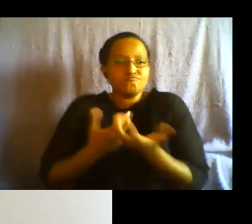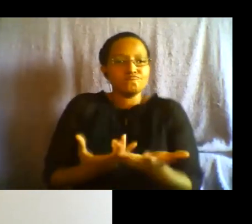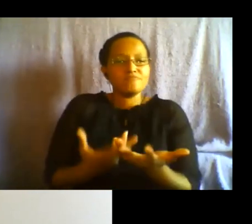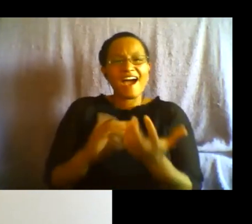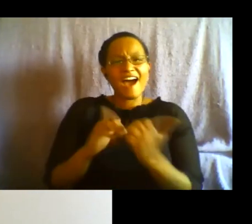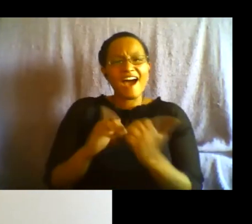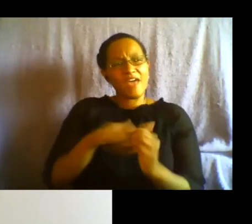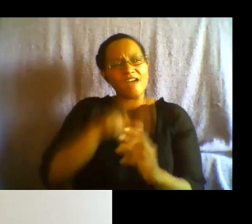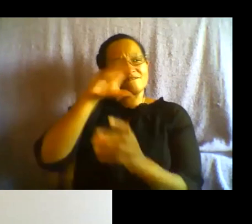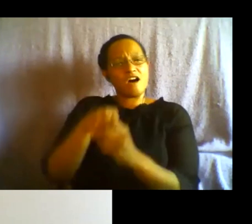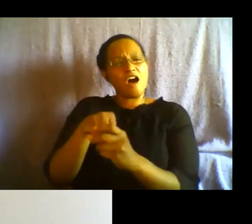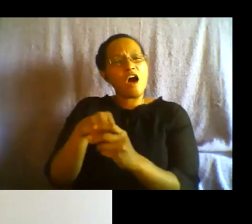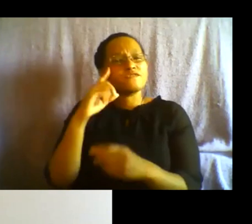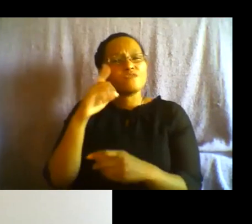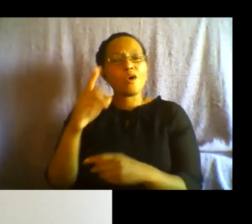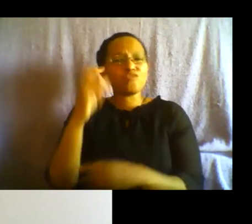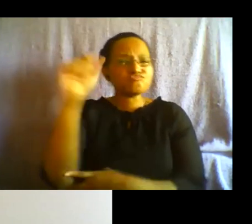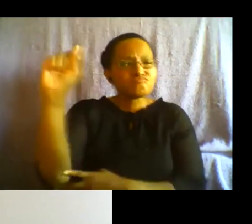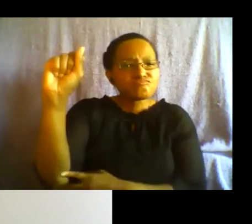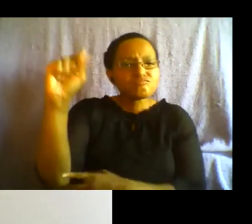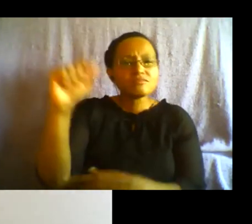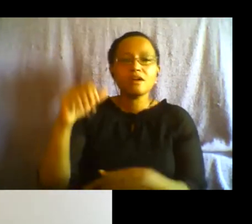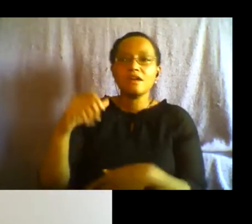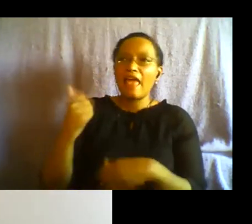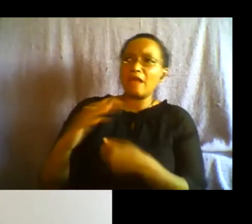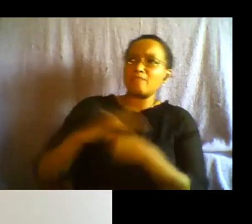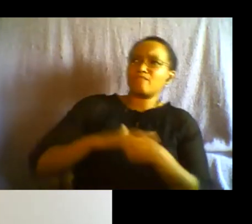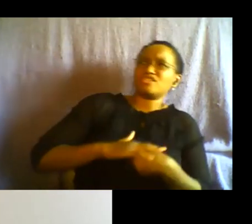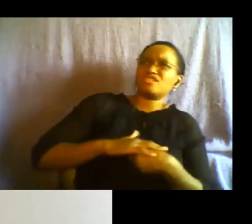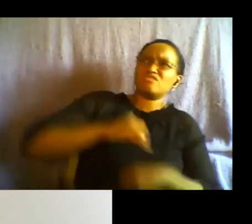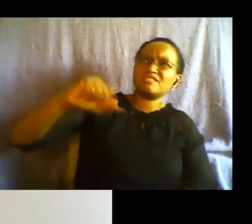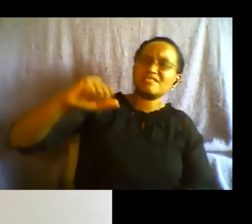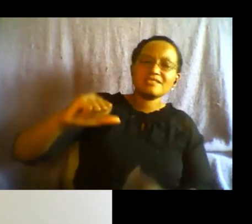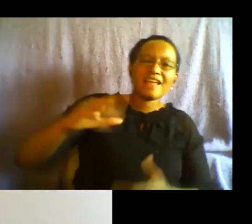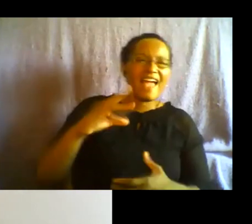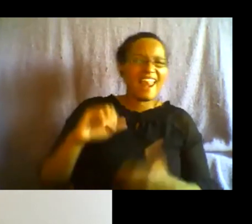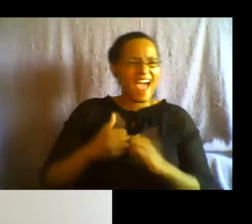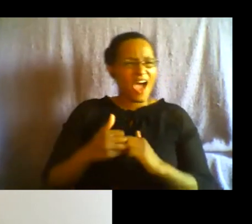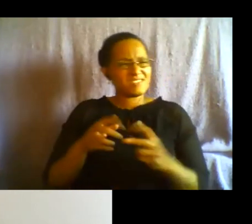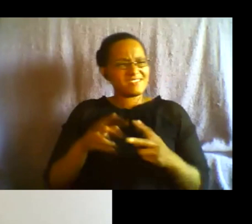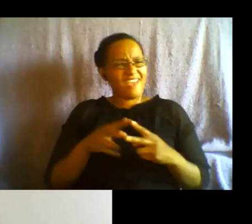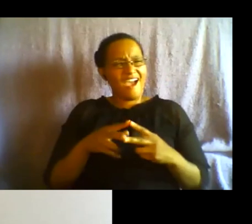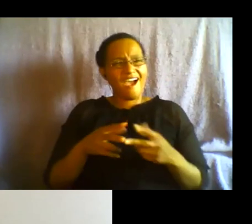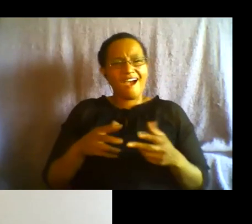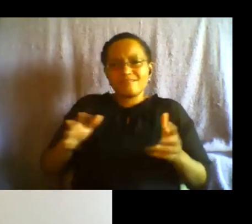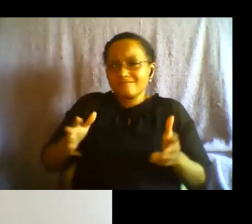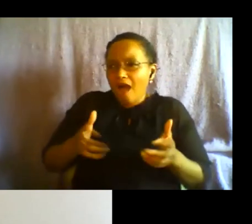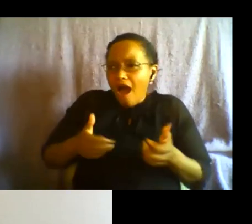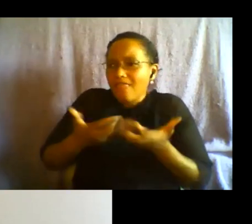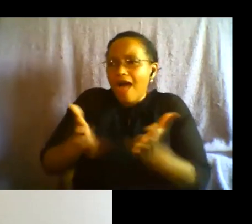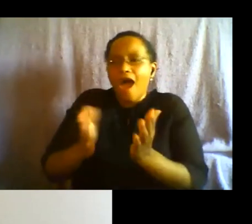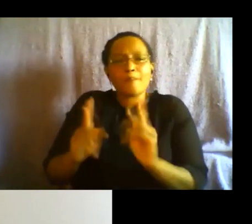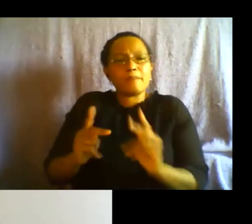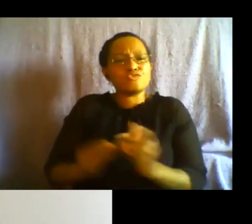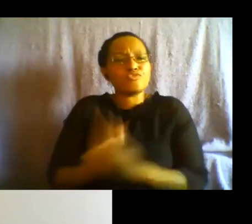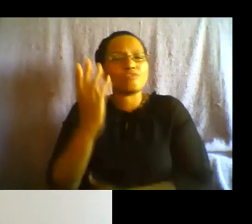and building a world where all people can thrive i love that question i love that question simply